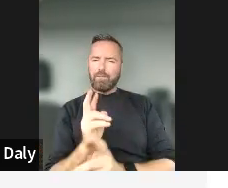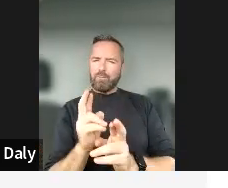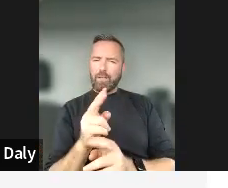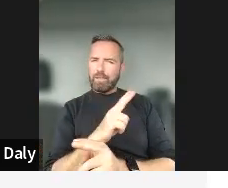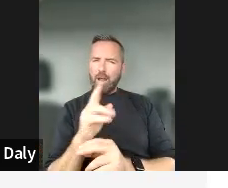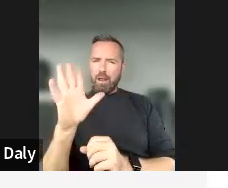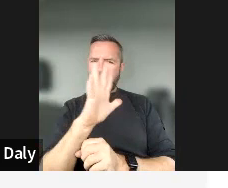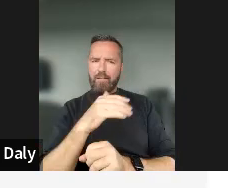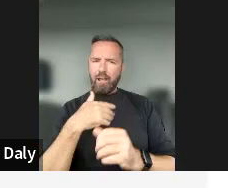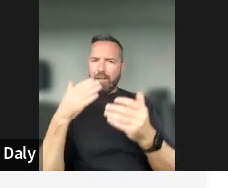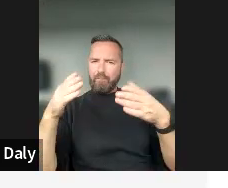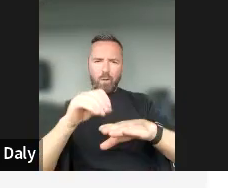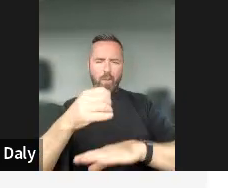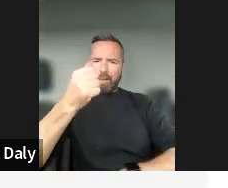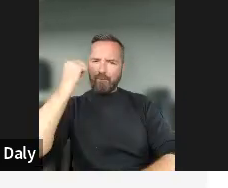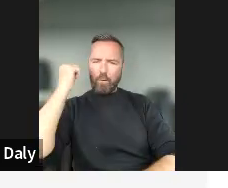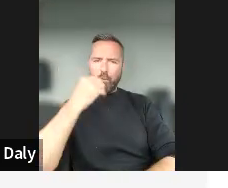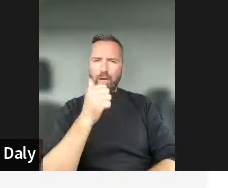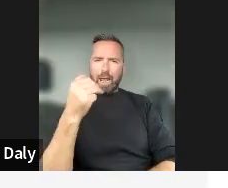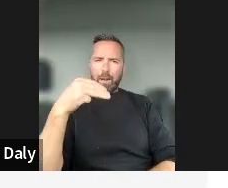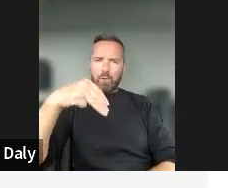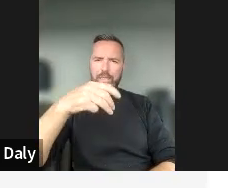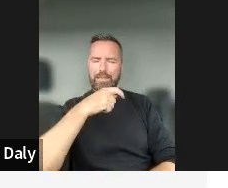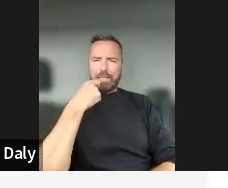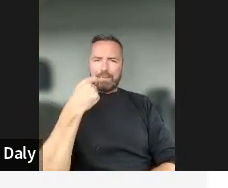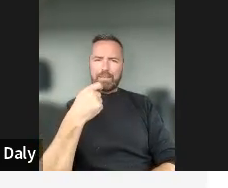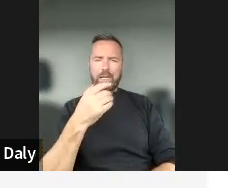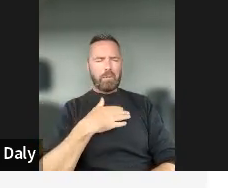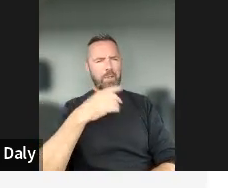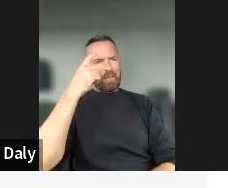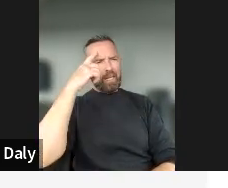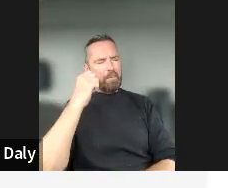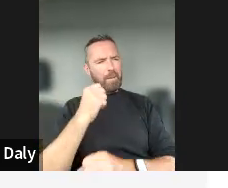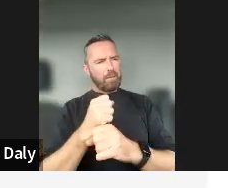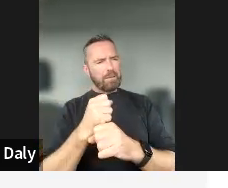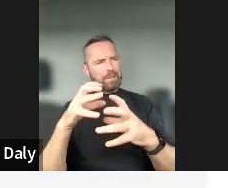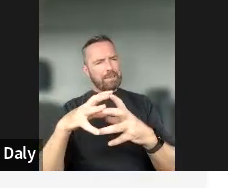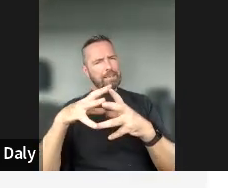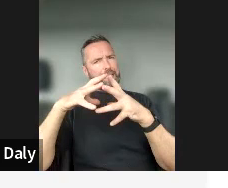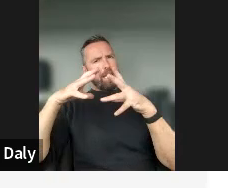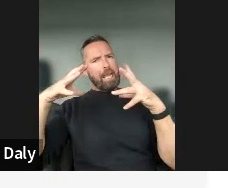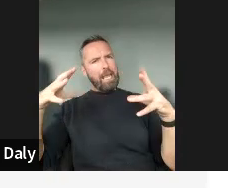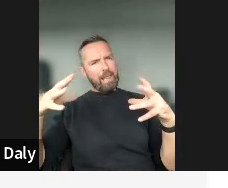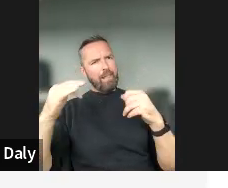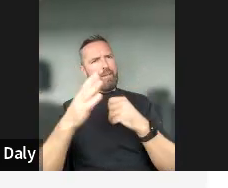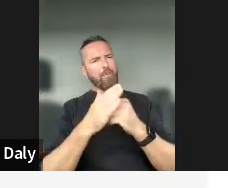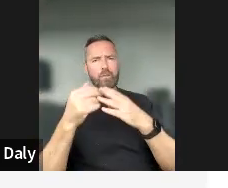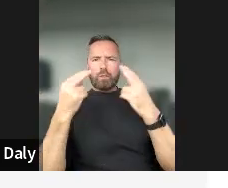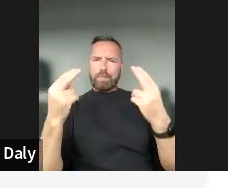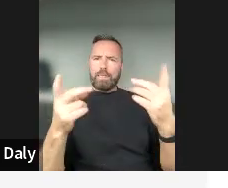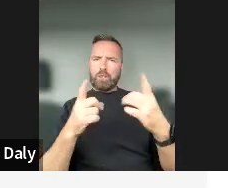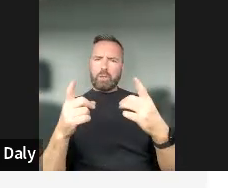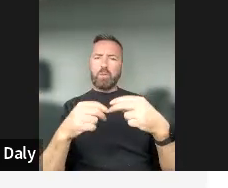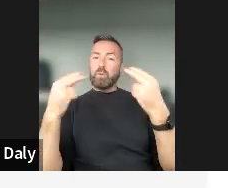on, but I was just thinking about, you know, the scale of what you would need to do here really would need international